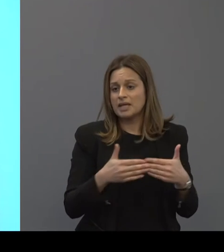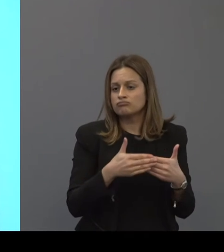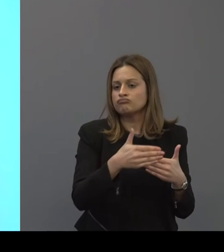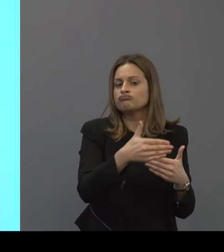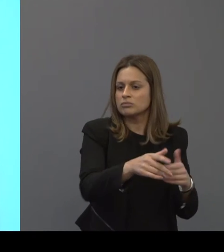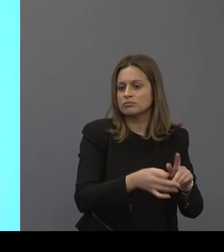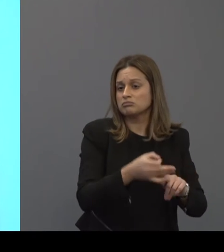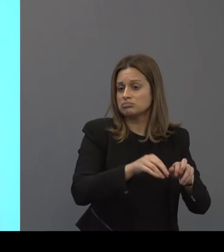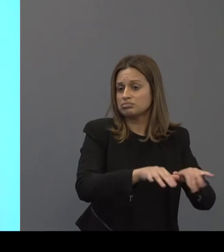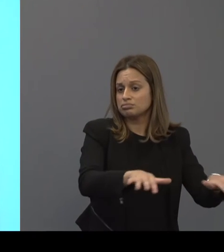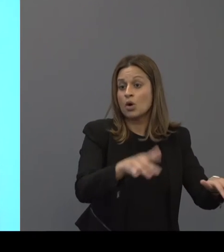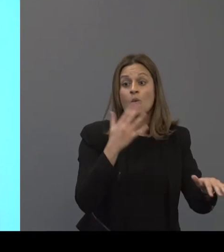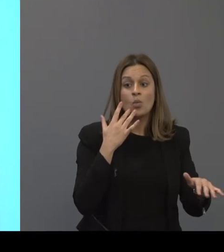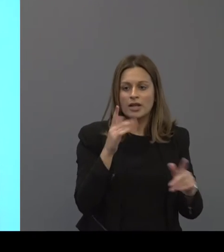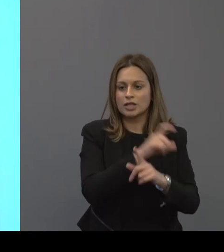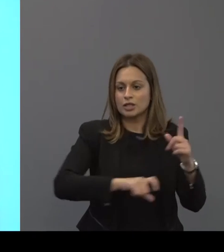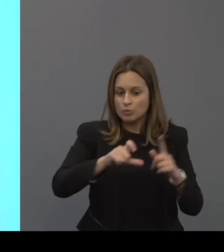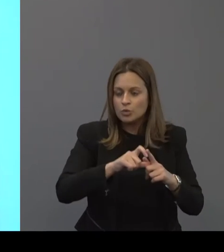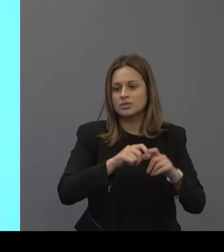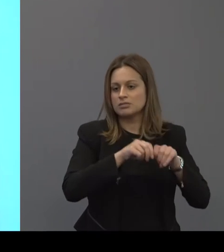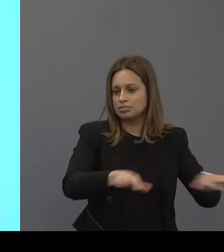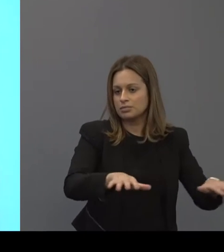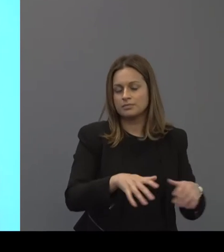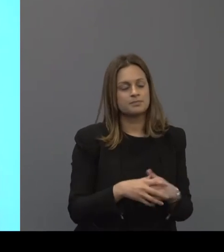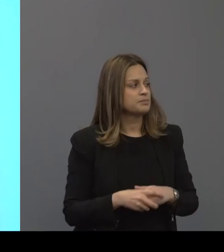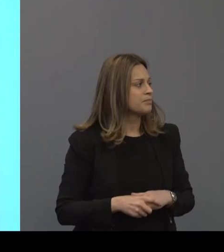carryover when you have a community-based approach.